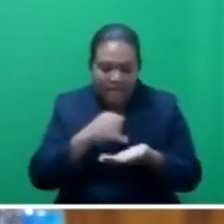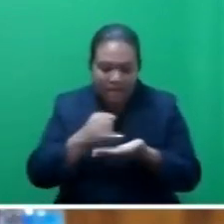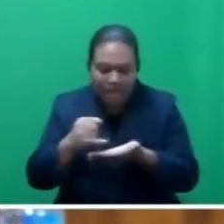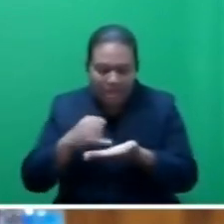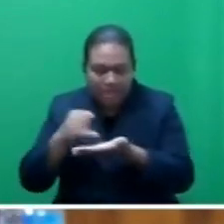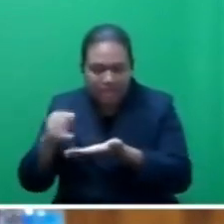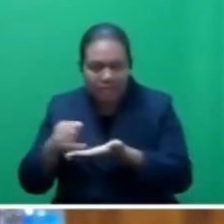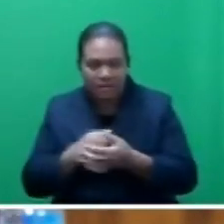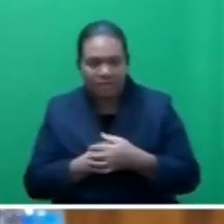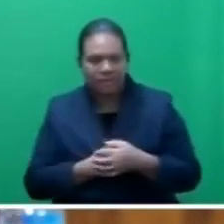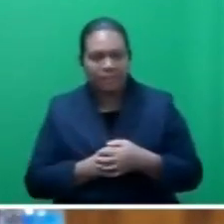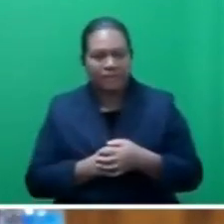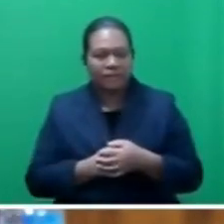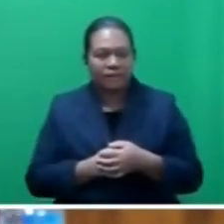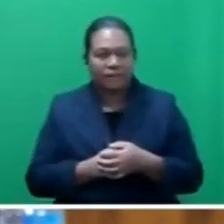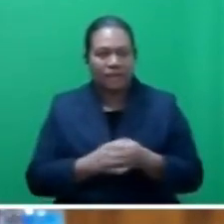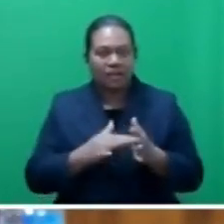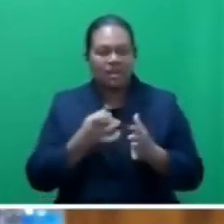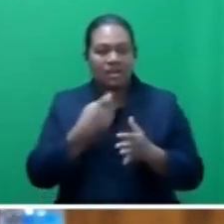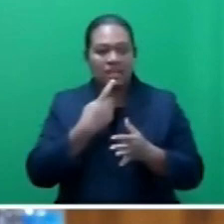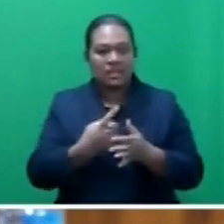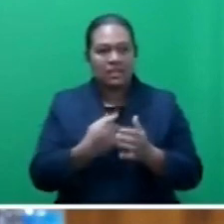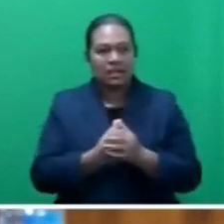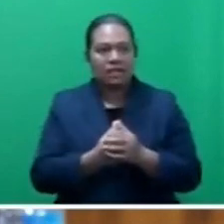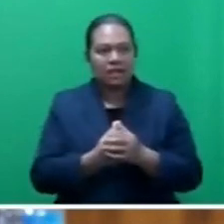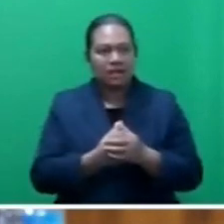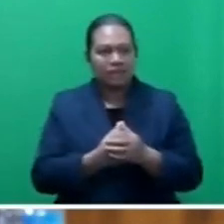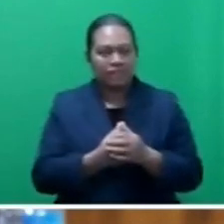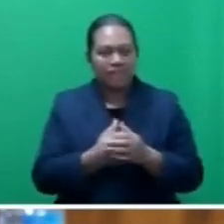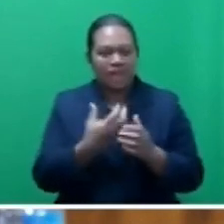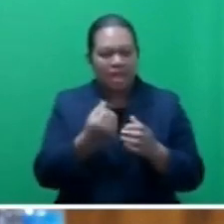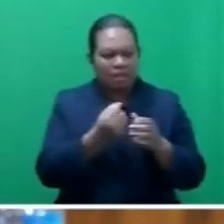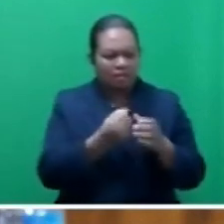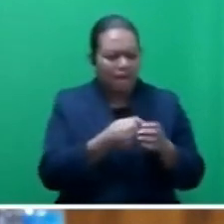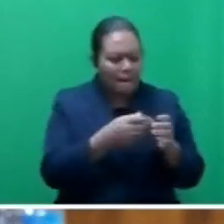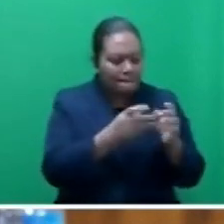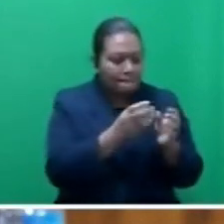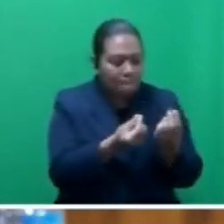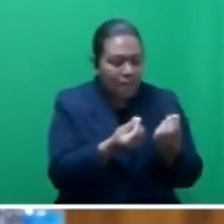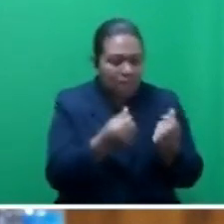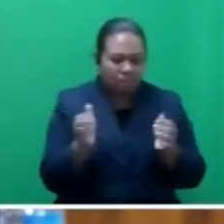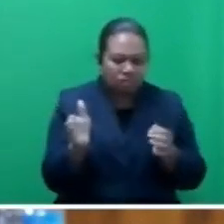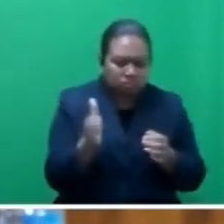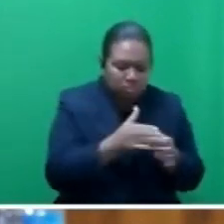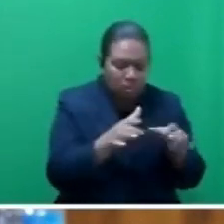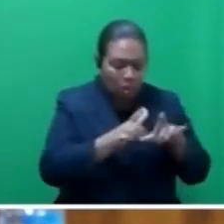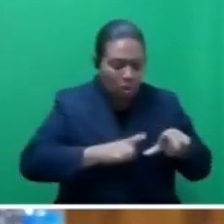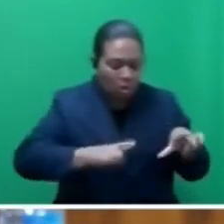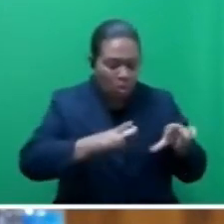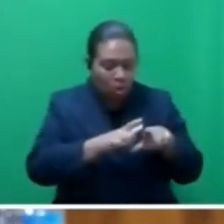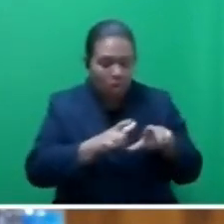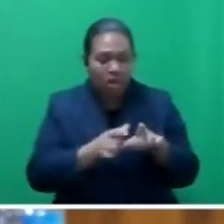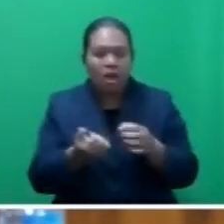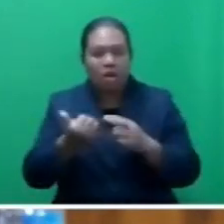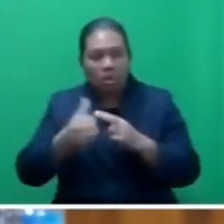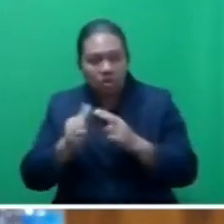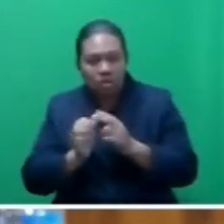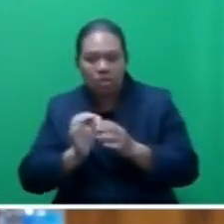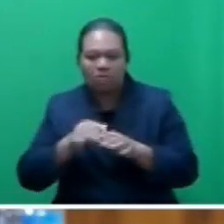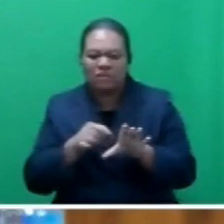Mr. Speaker, I must say that there are various pools of money all over locally, also outside,